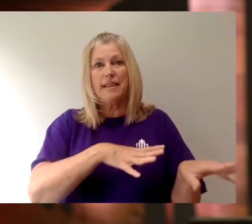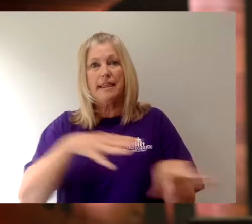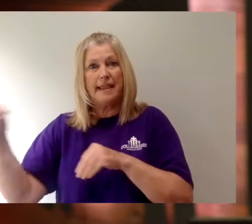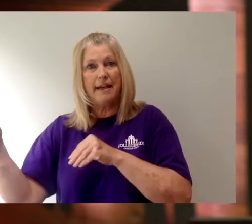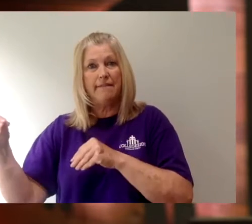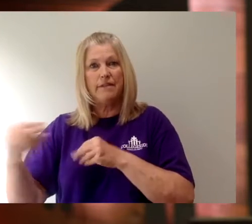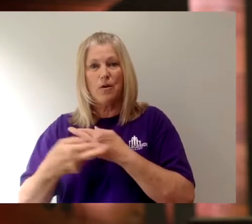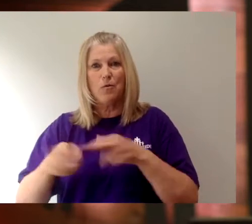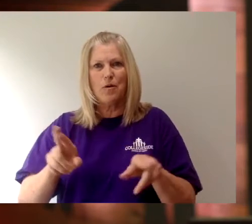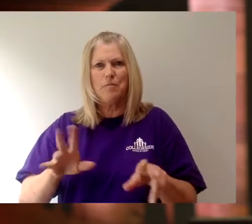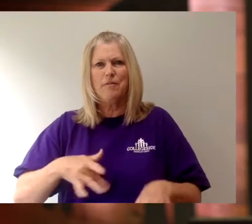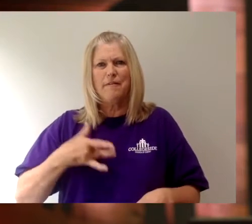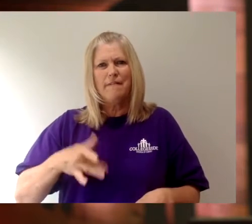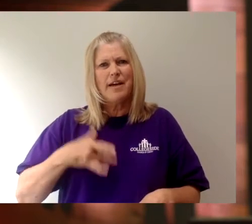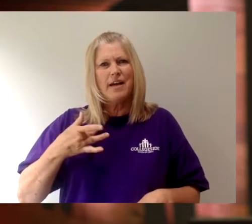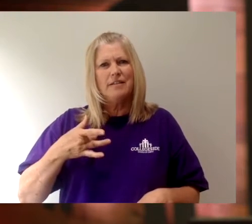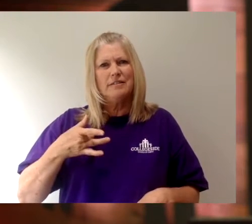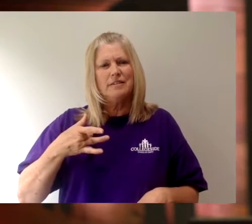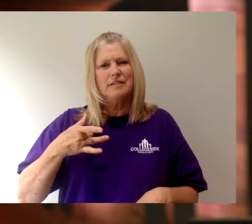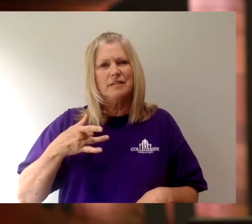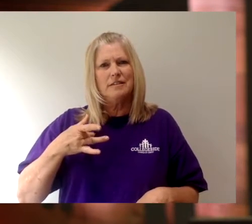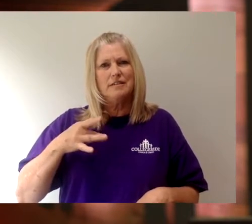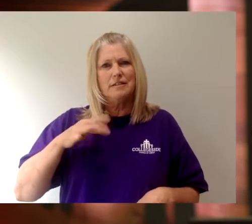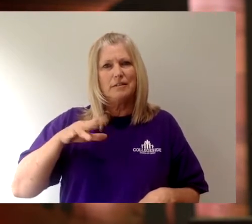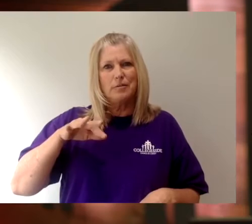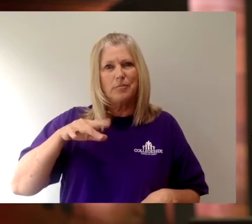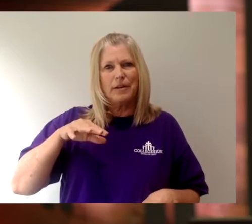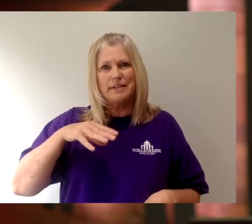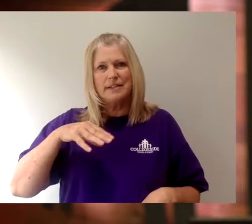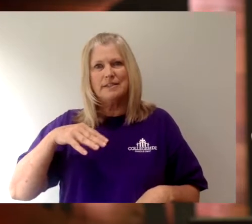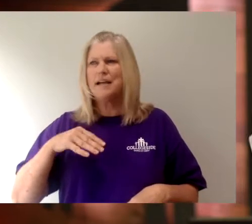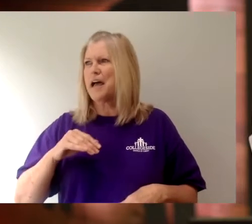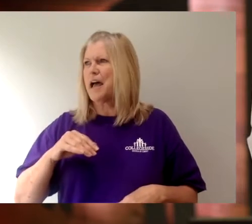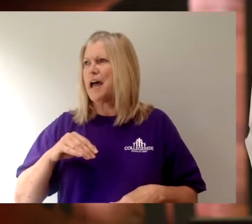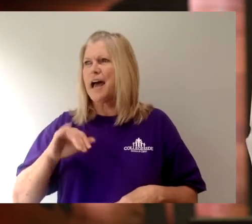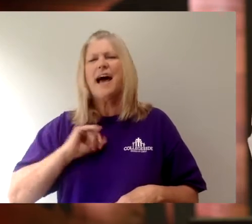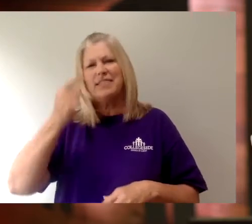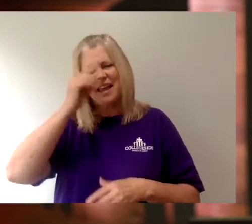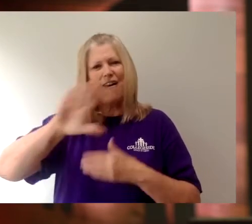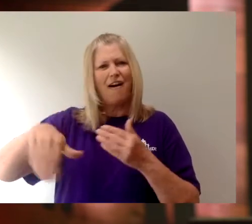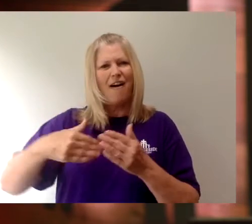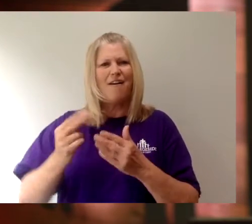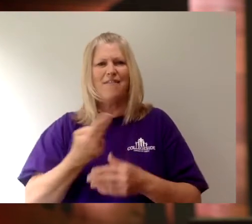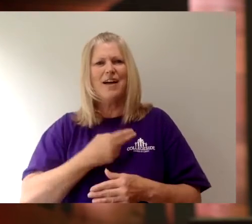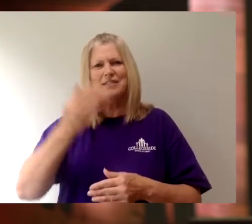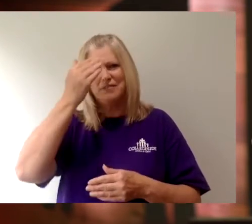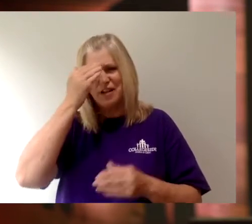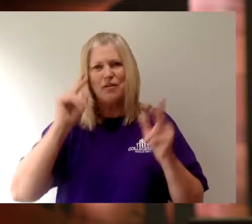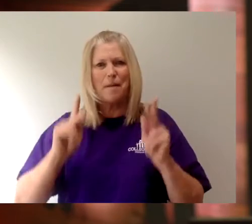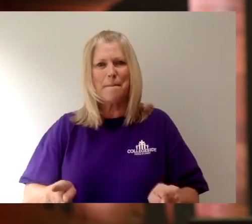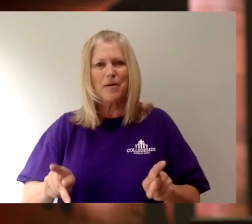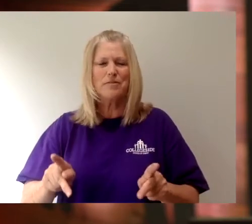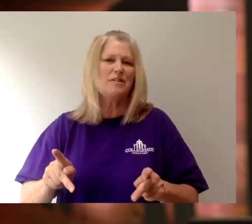you kind of felt their presence? I think probably all of us have known at least